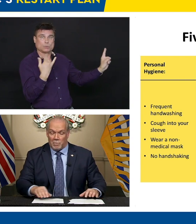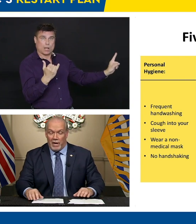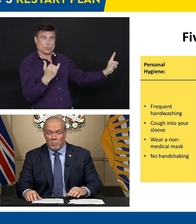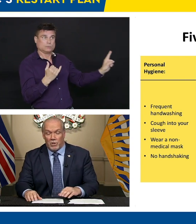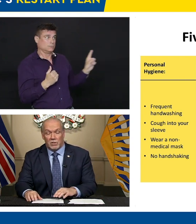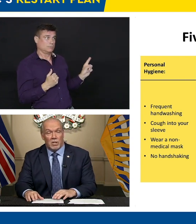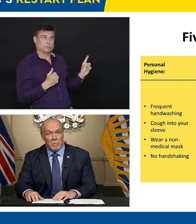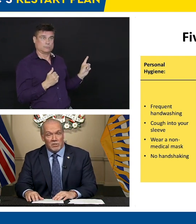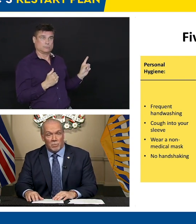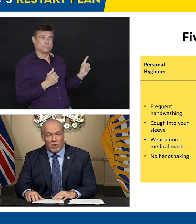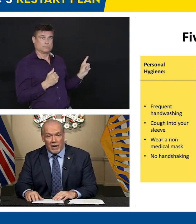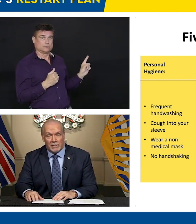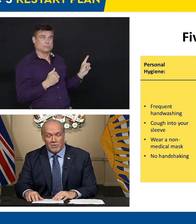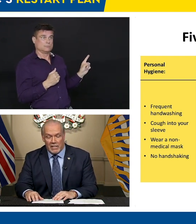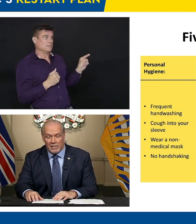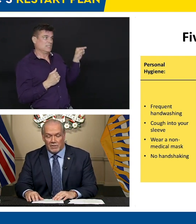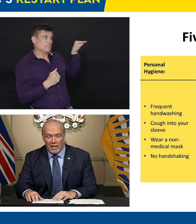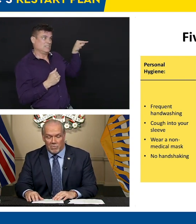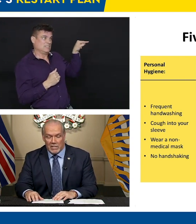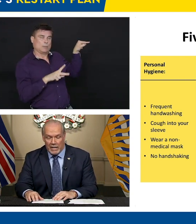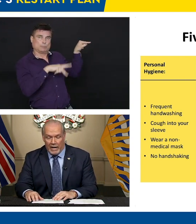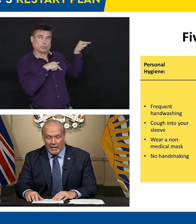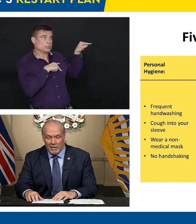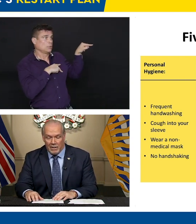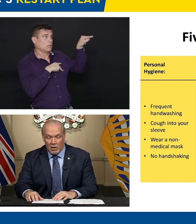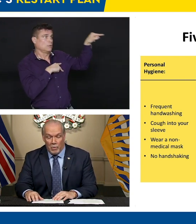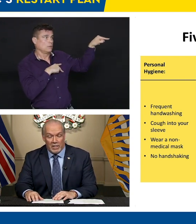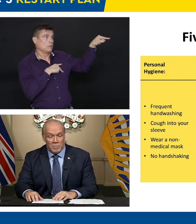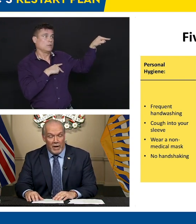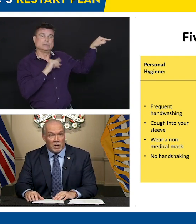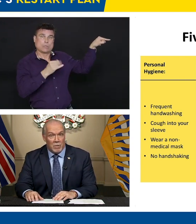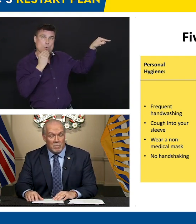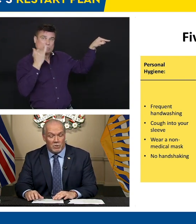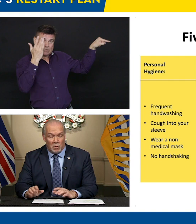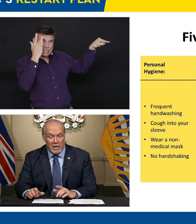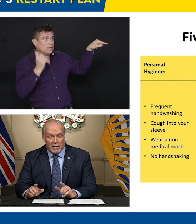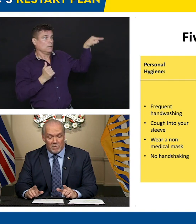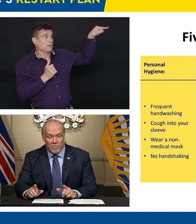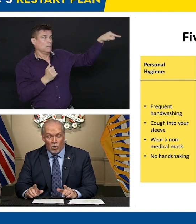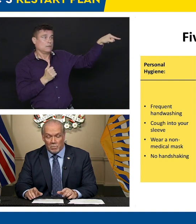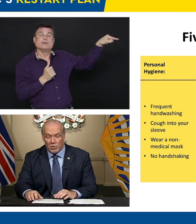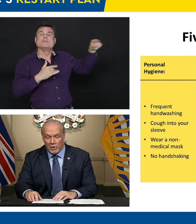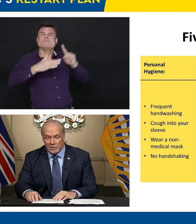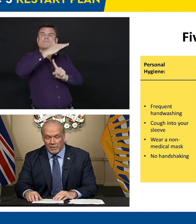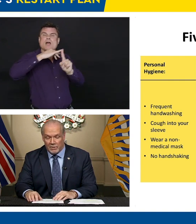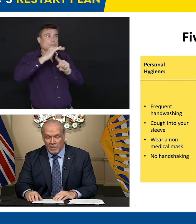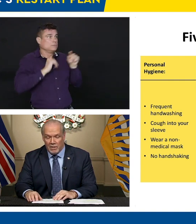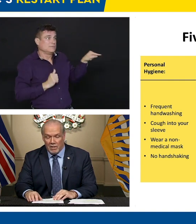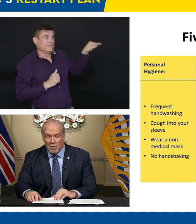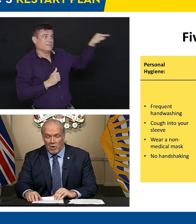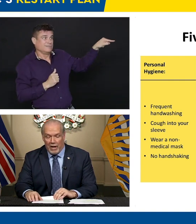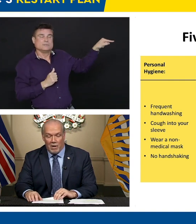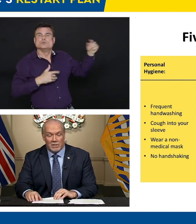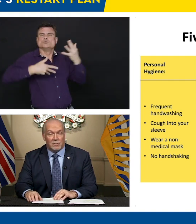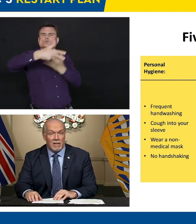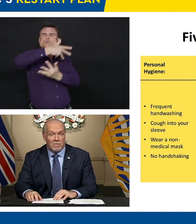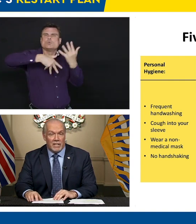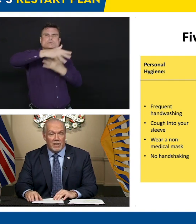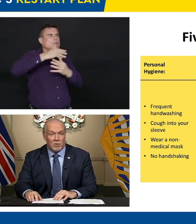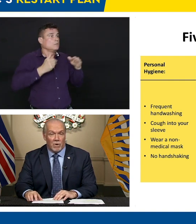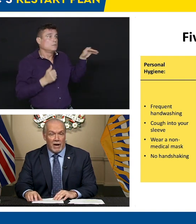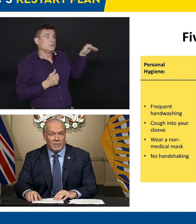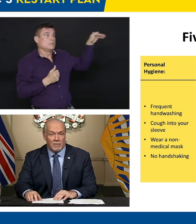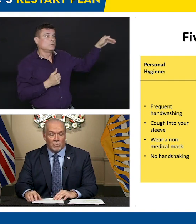We expect British Columbians to practice these every day. We expect people to make informed choices about how to